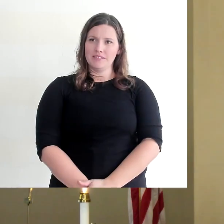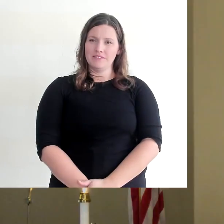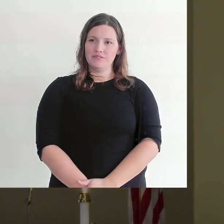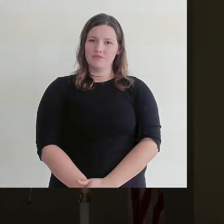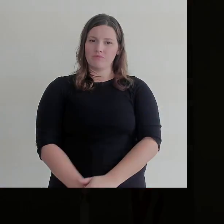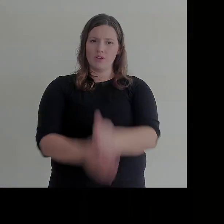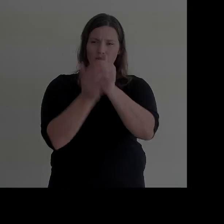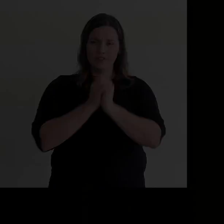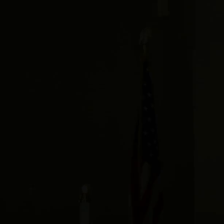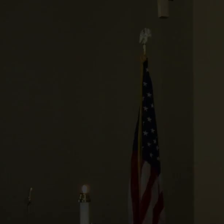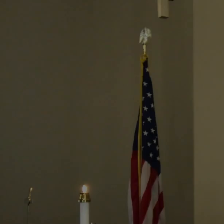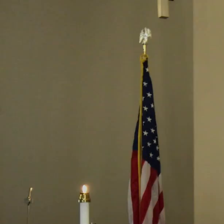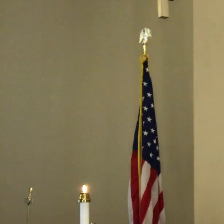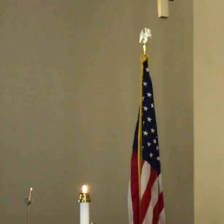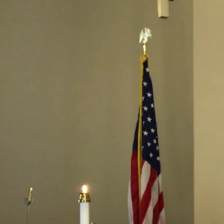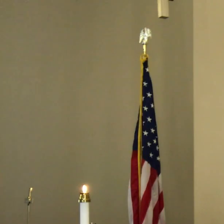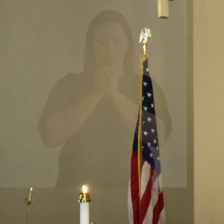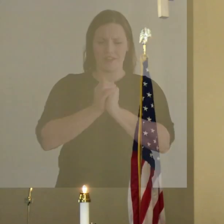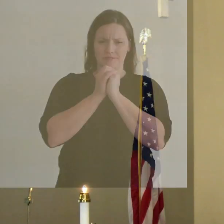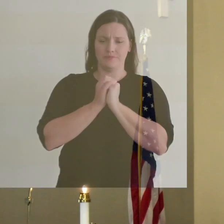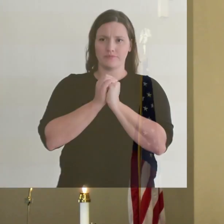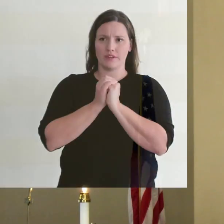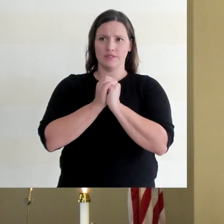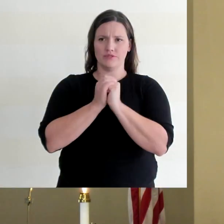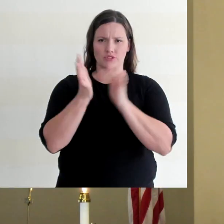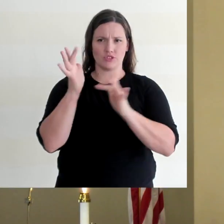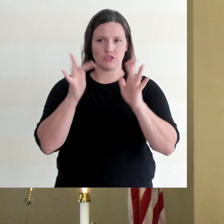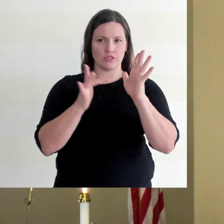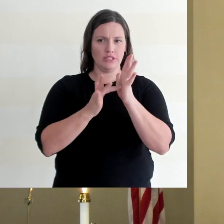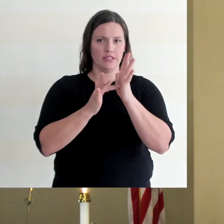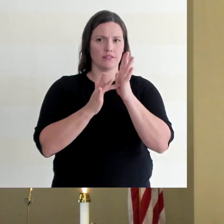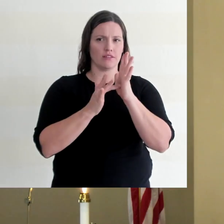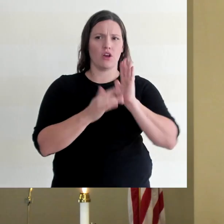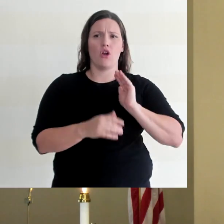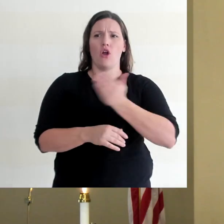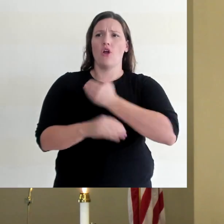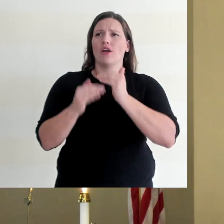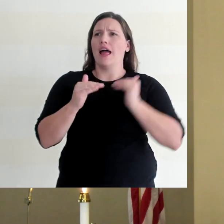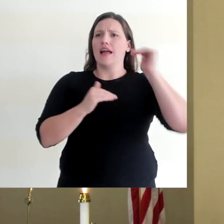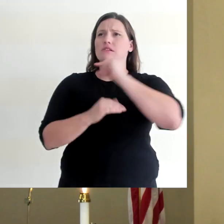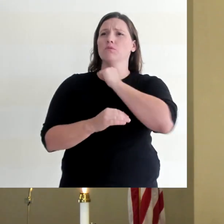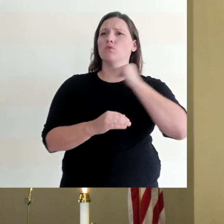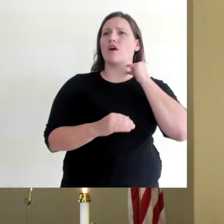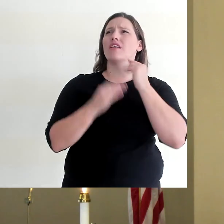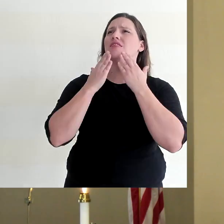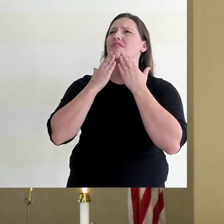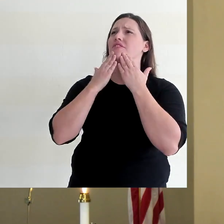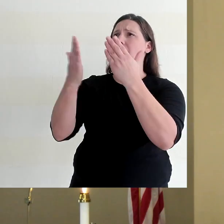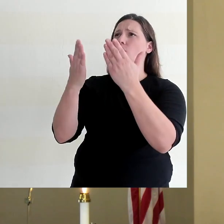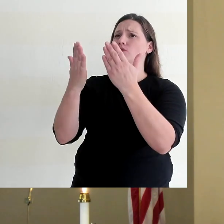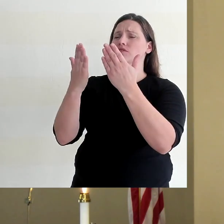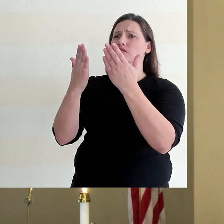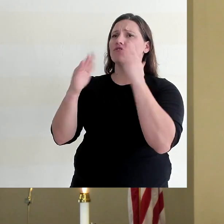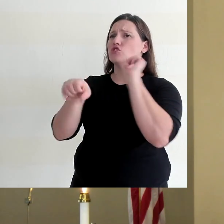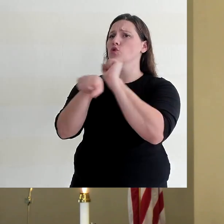Let's pray. Jesus, our great high priest, we thank you for the vocation that you have given to